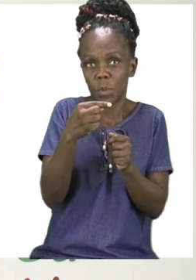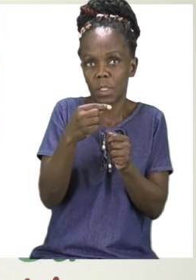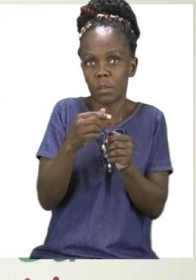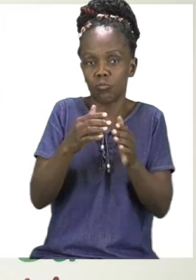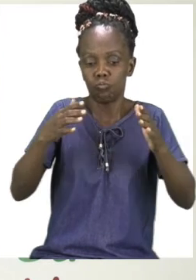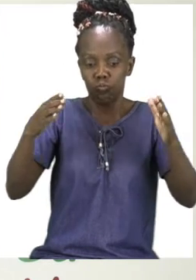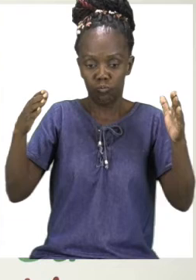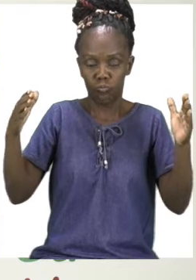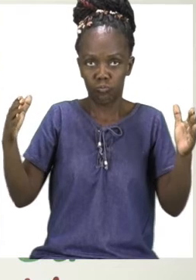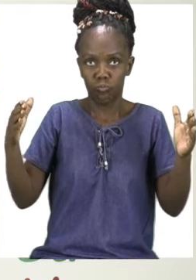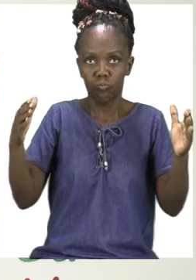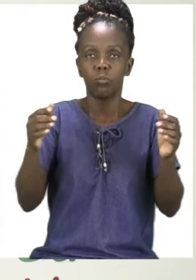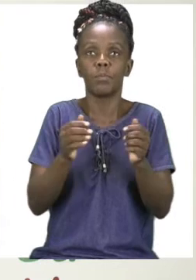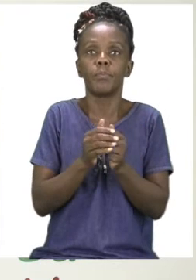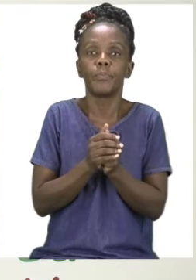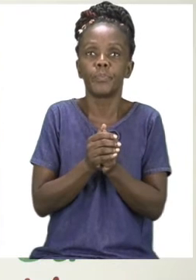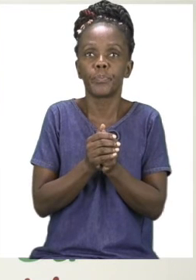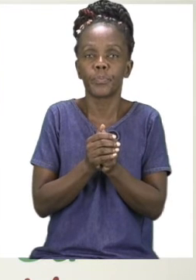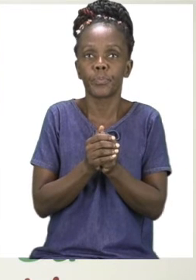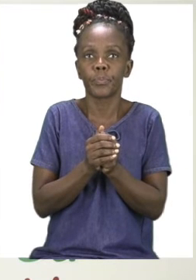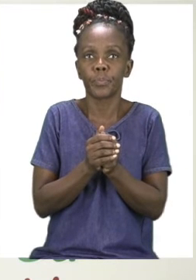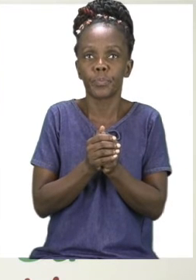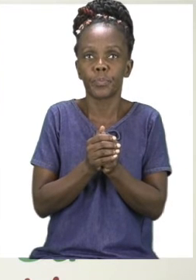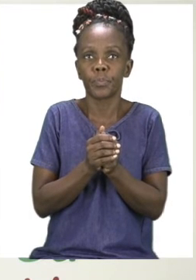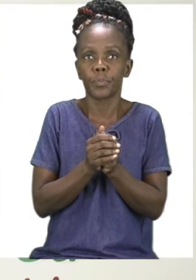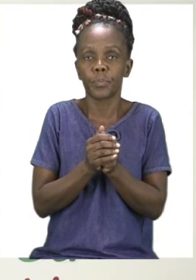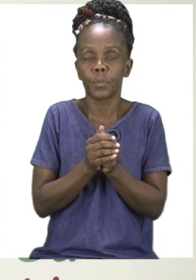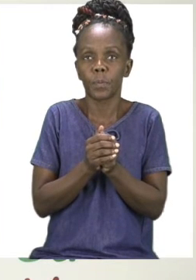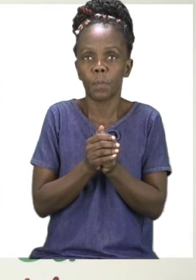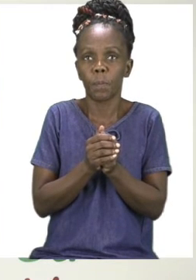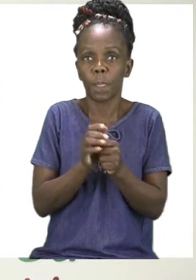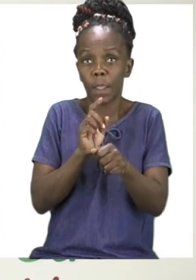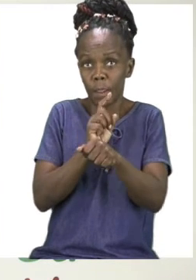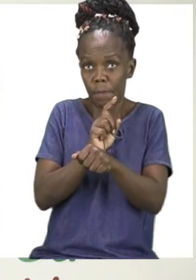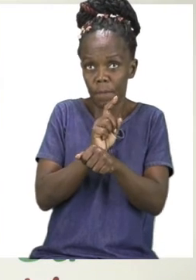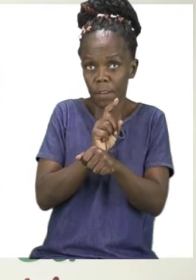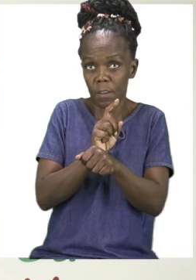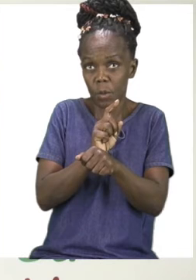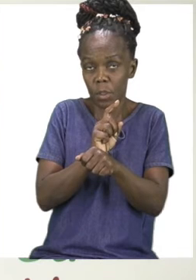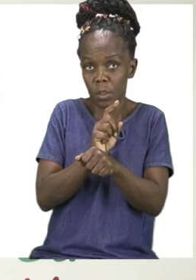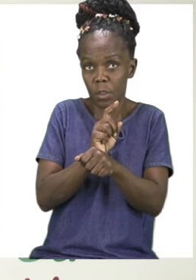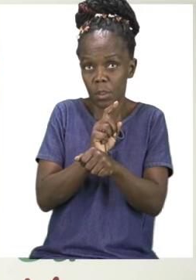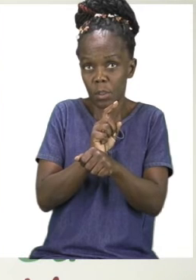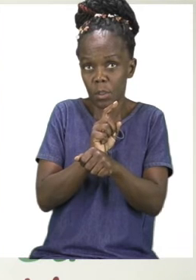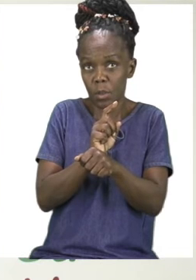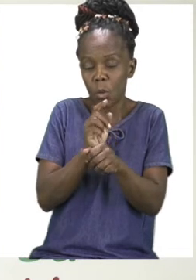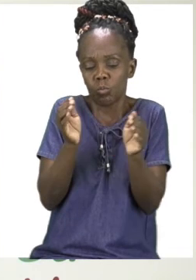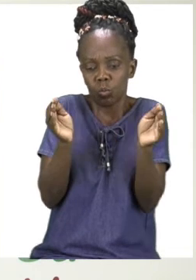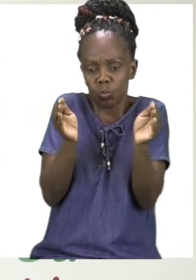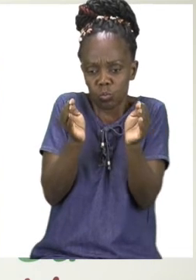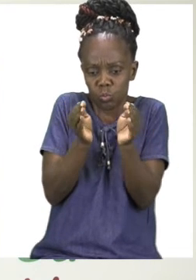Now we are going to stick mine on the board. So the first one that I am going to stick is for small.